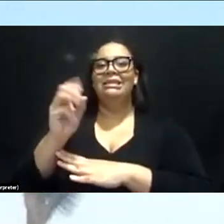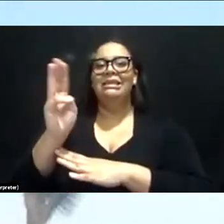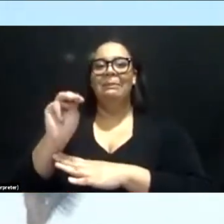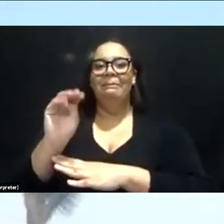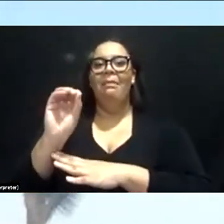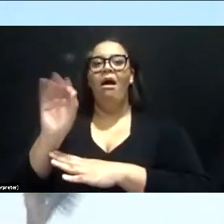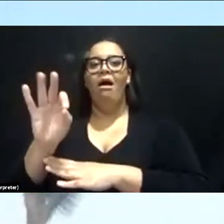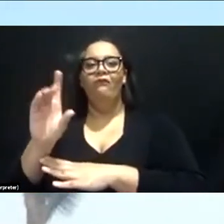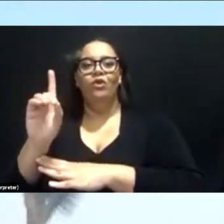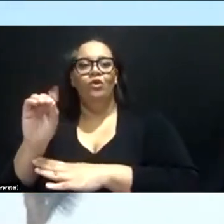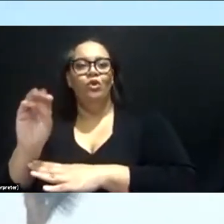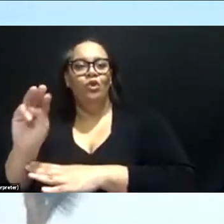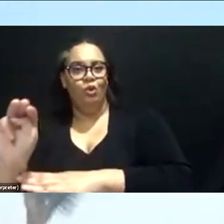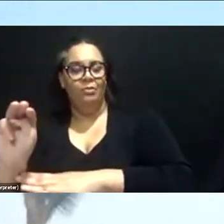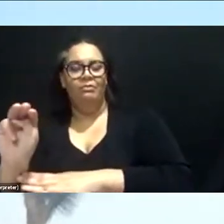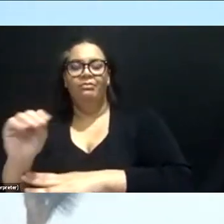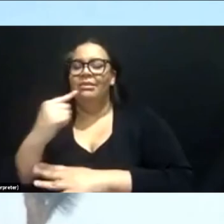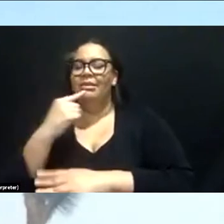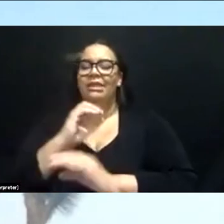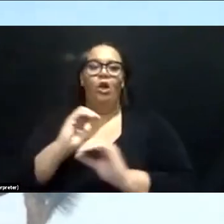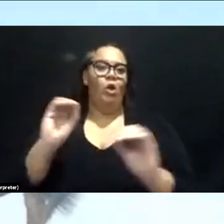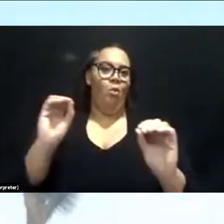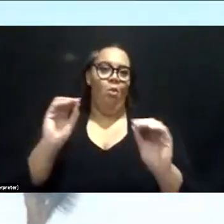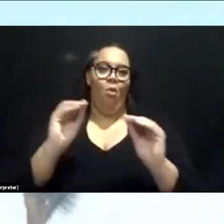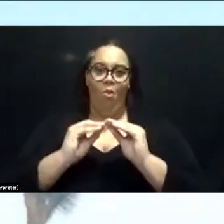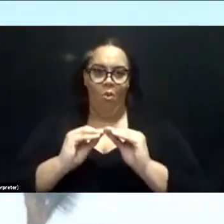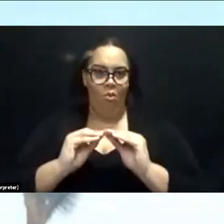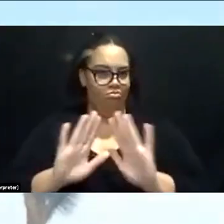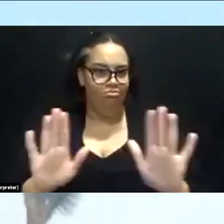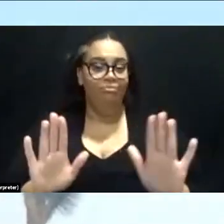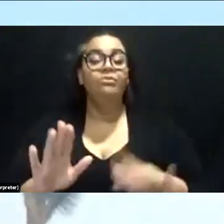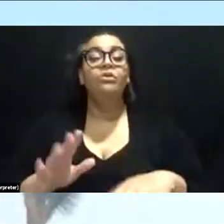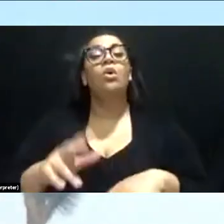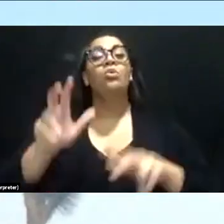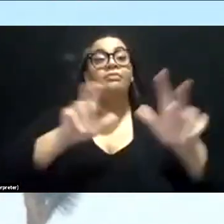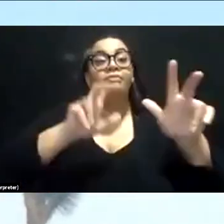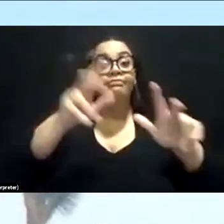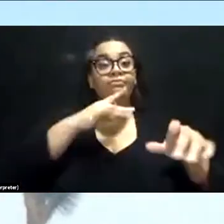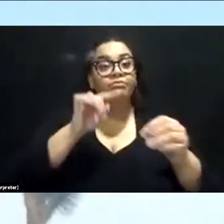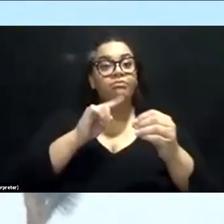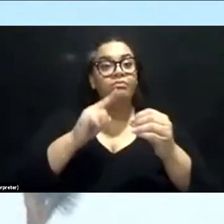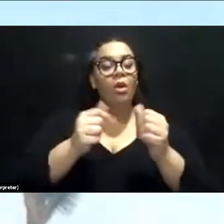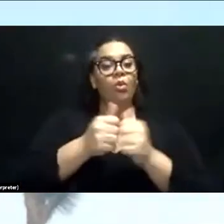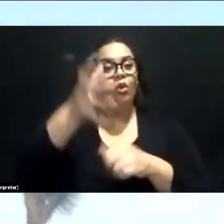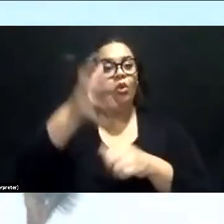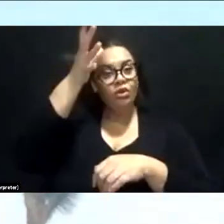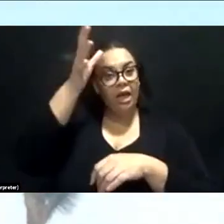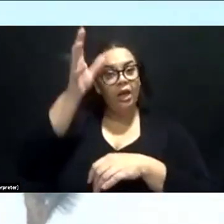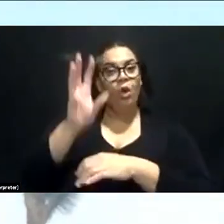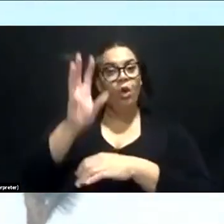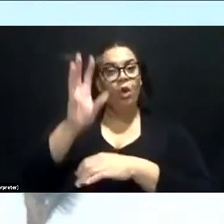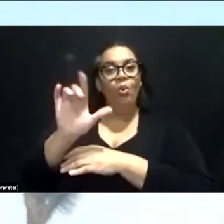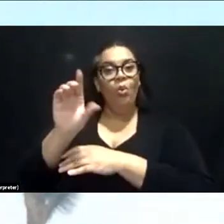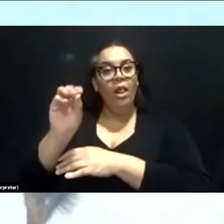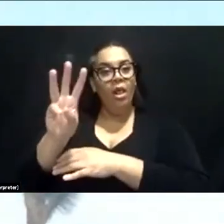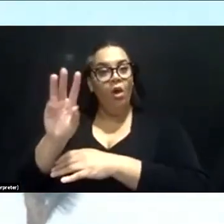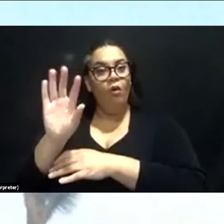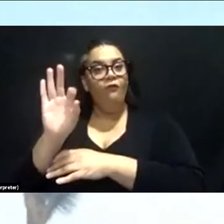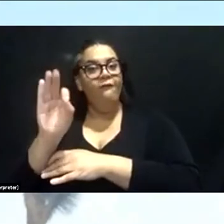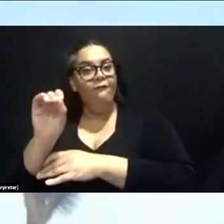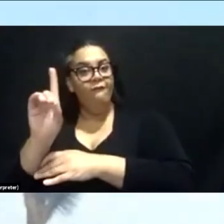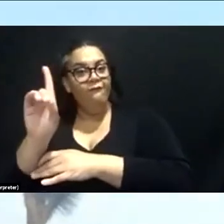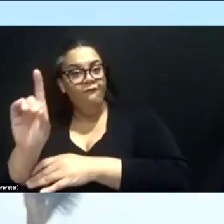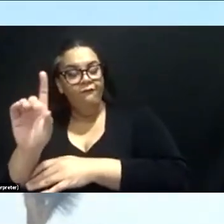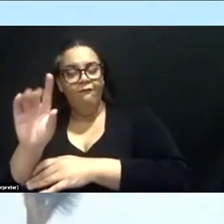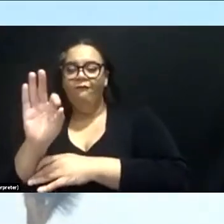more. Um, the hike, another hike they do in the book, she talks about doing with her dad is willow hole. That's a beautiful hike. If you can get an early start,